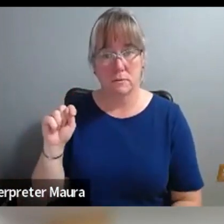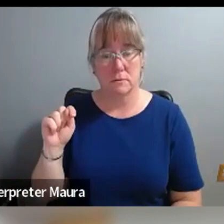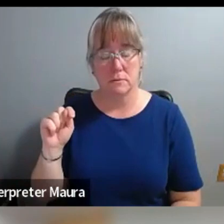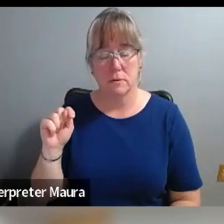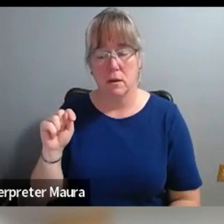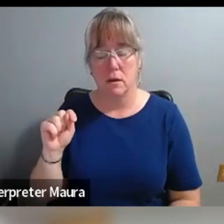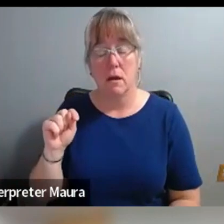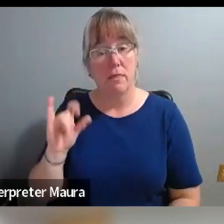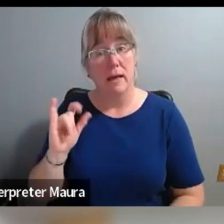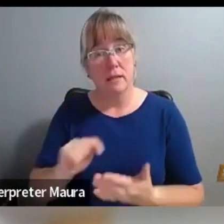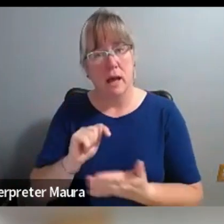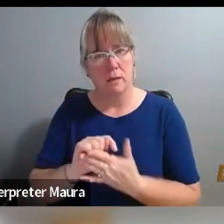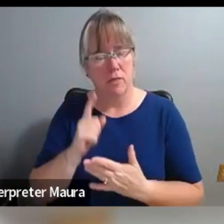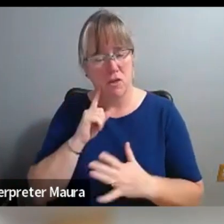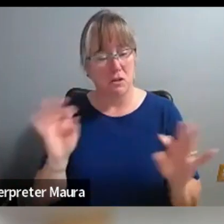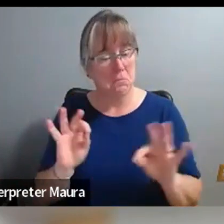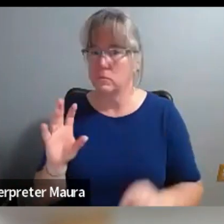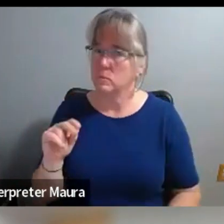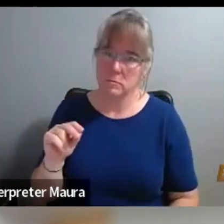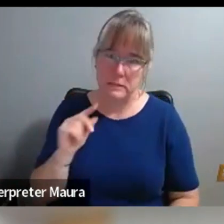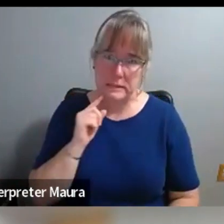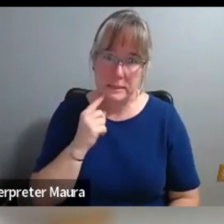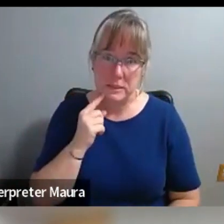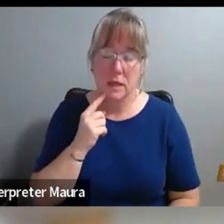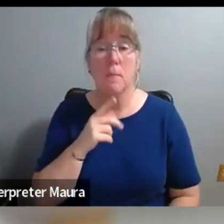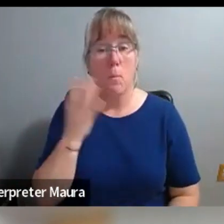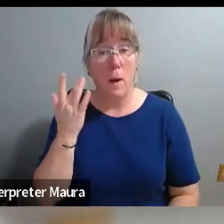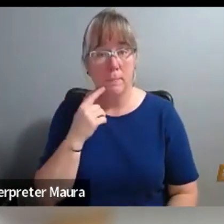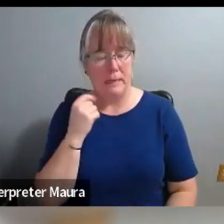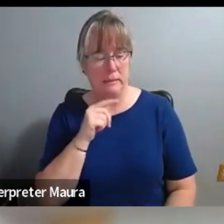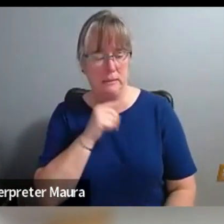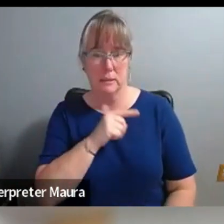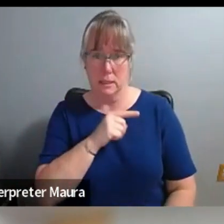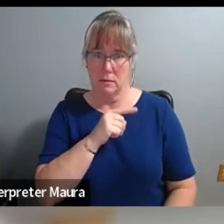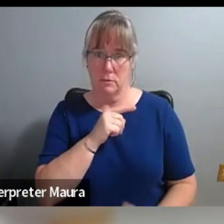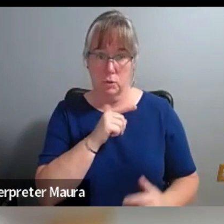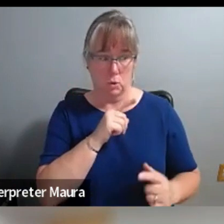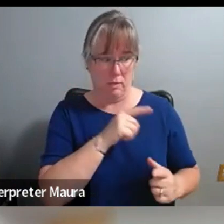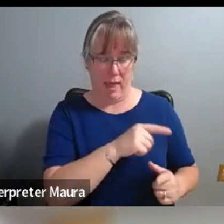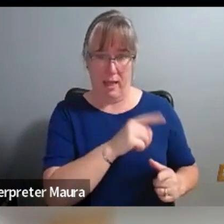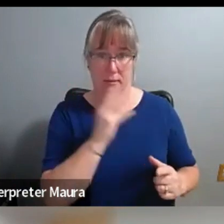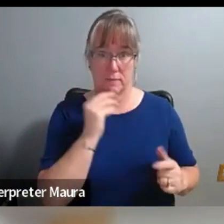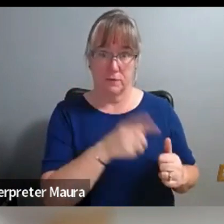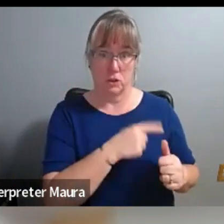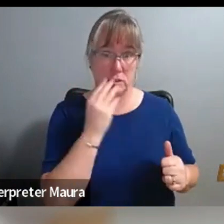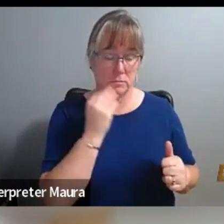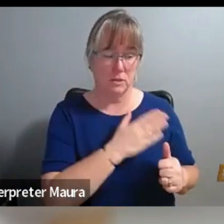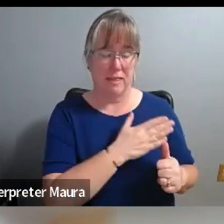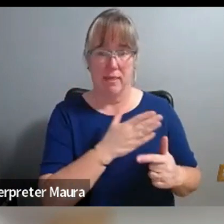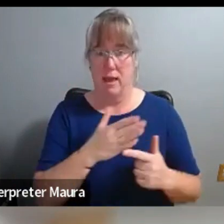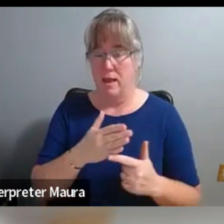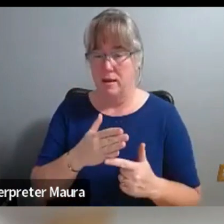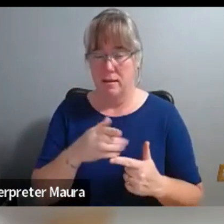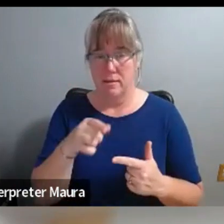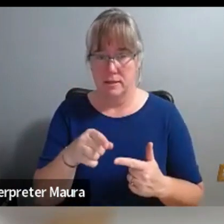lightly because even though I had felt that changes were taking place. I didn't want to be put in the position of being a PR person for the